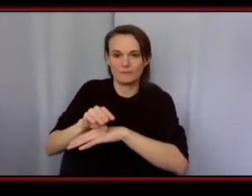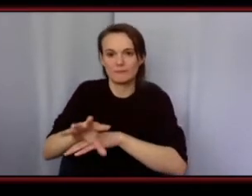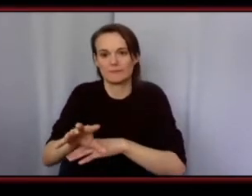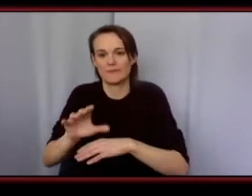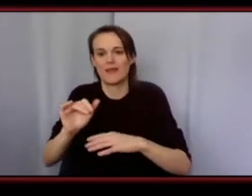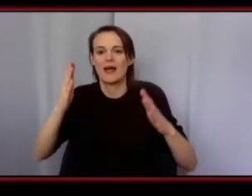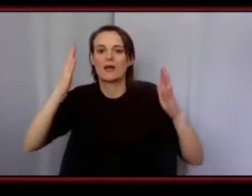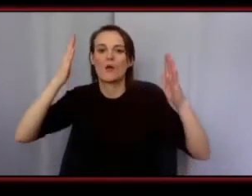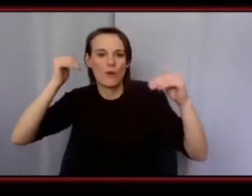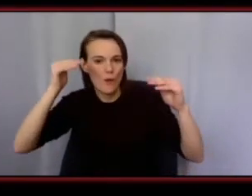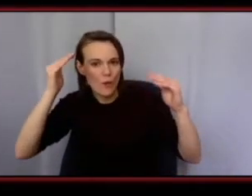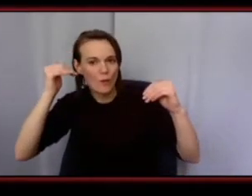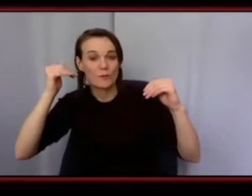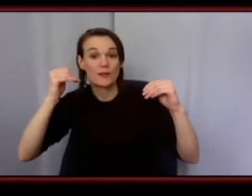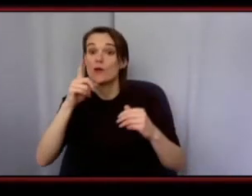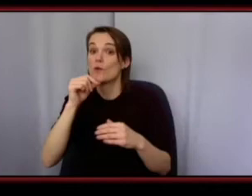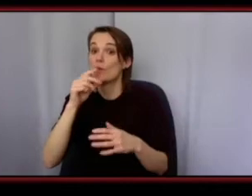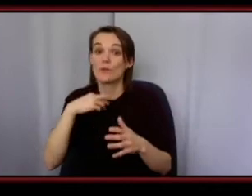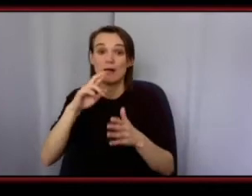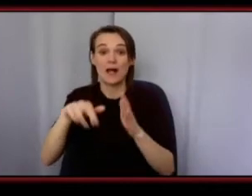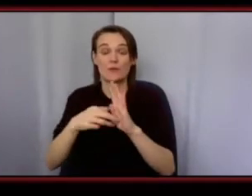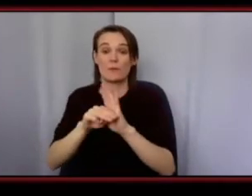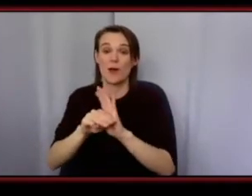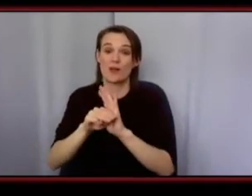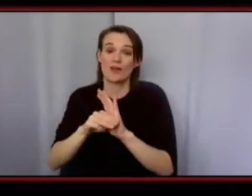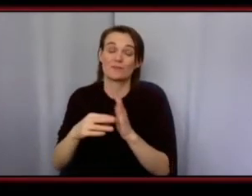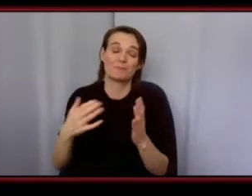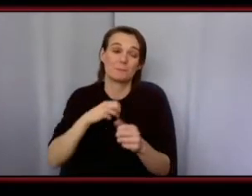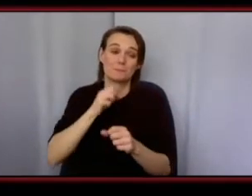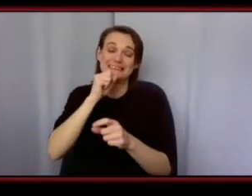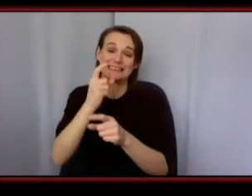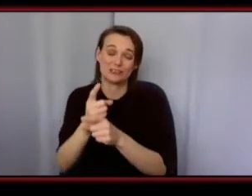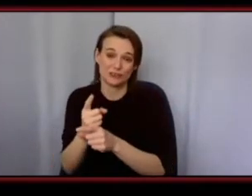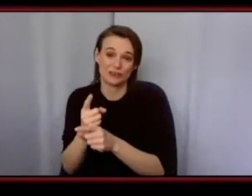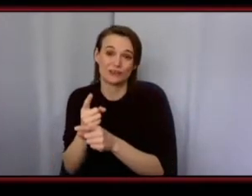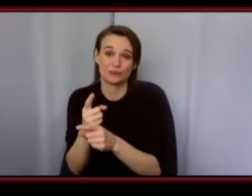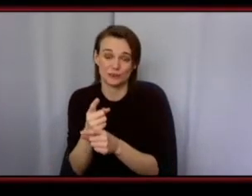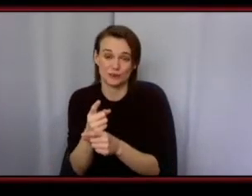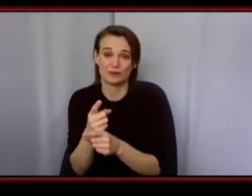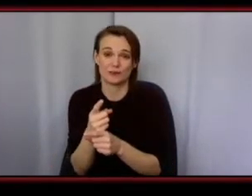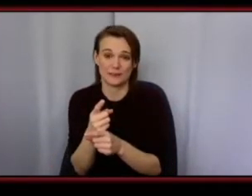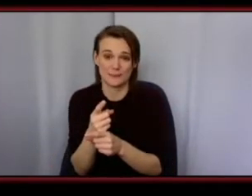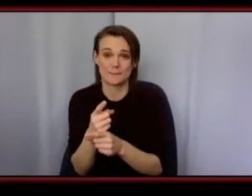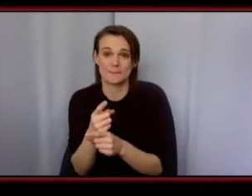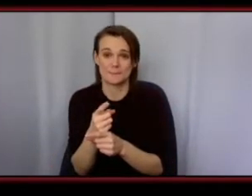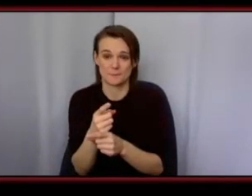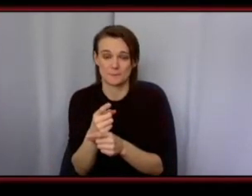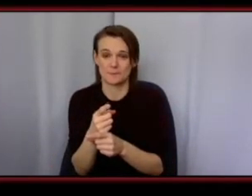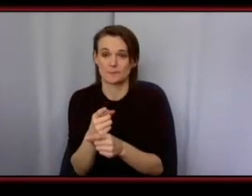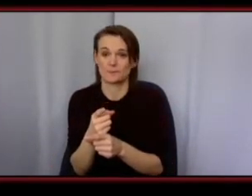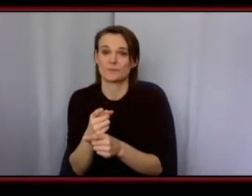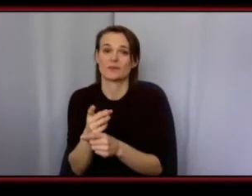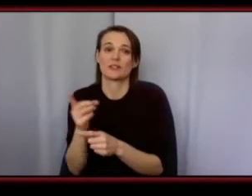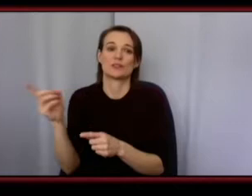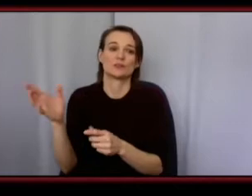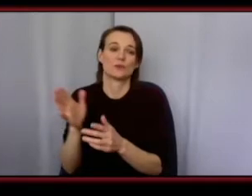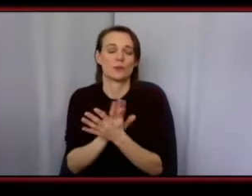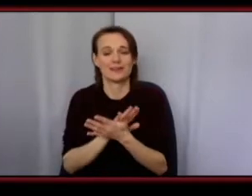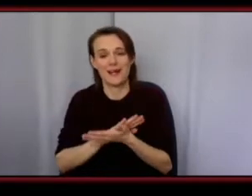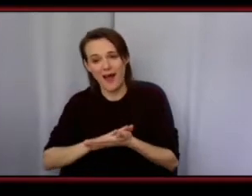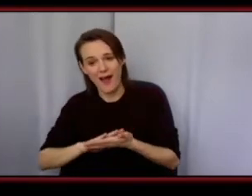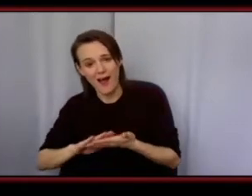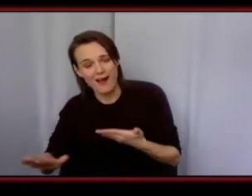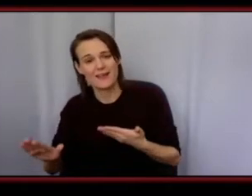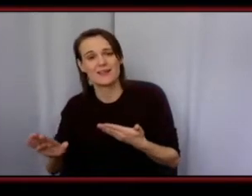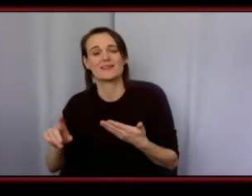and in terms of people i look up to would be my sister um she's such a given soul and so pure and